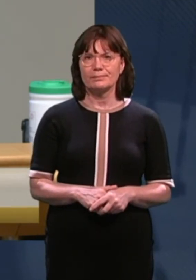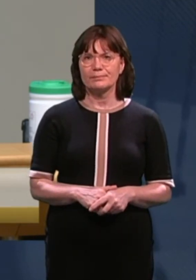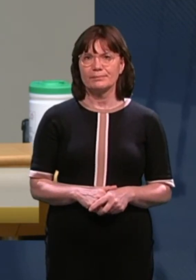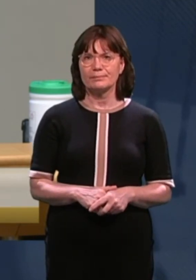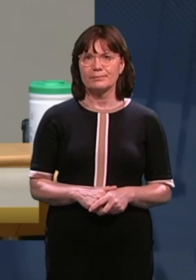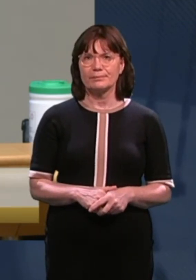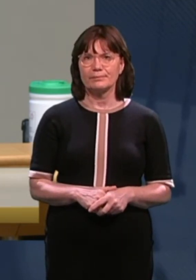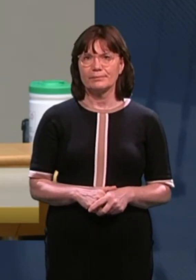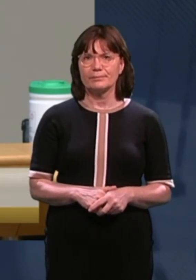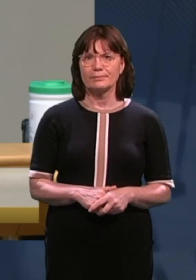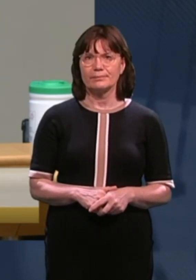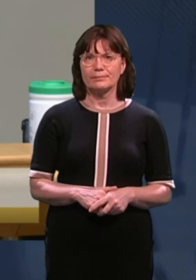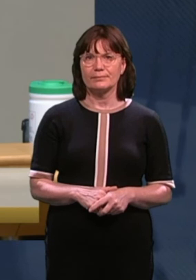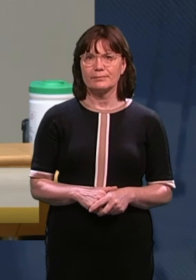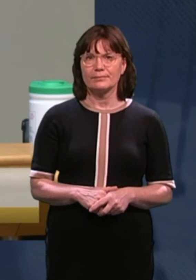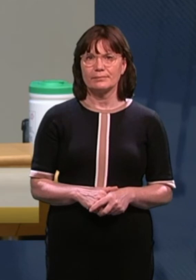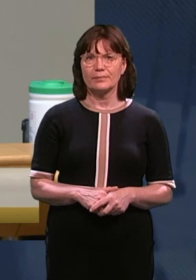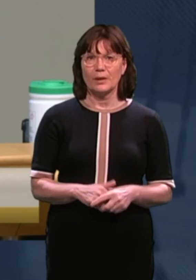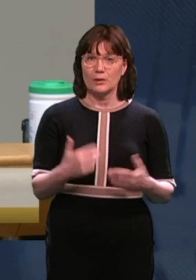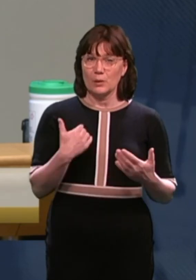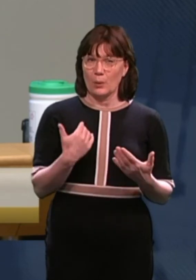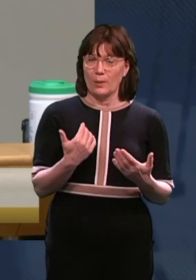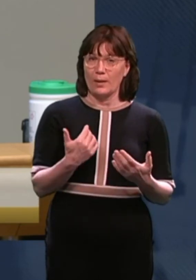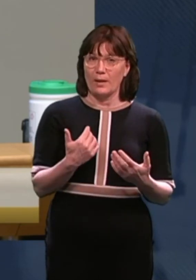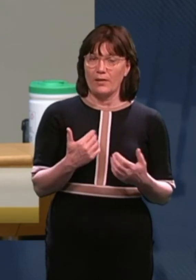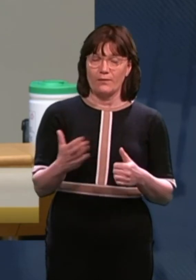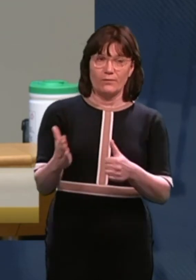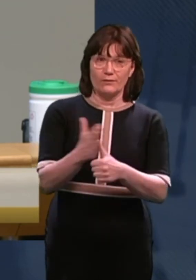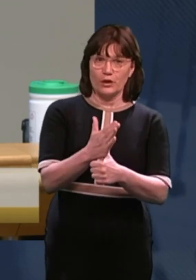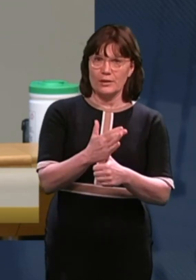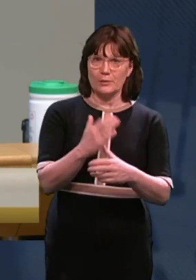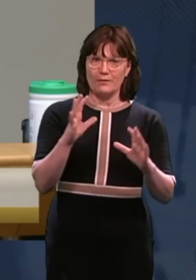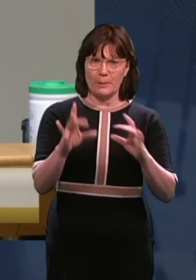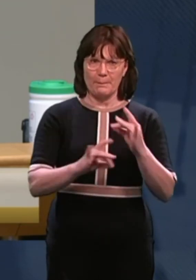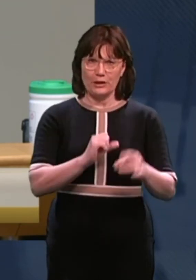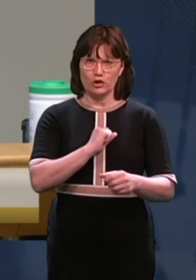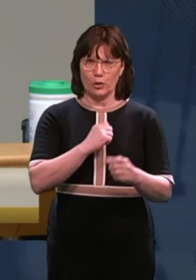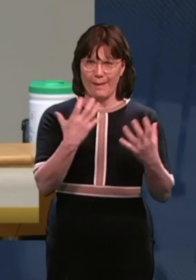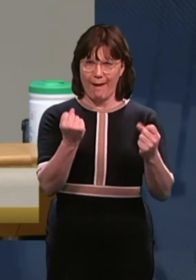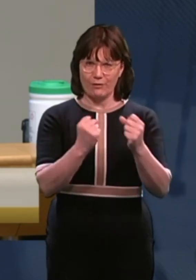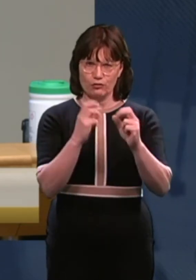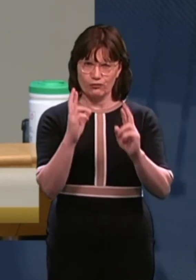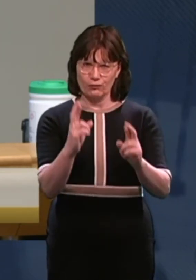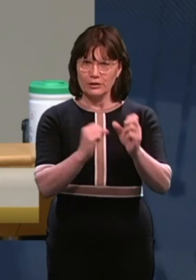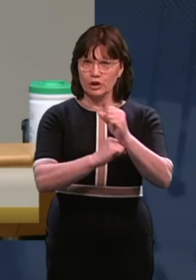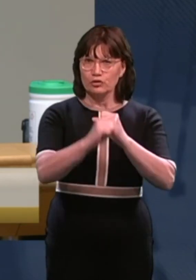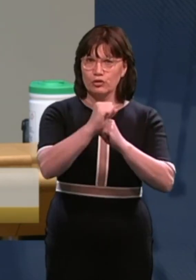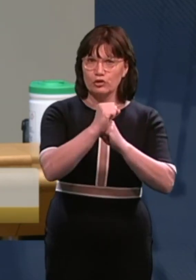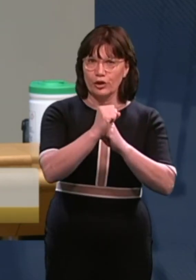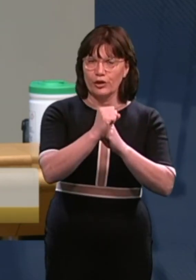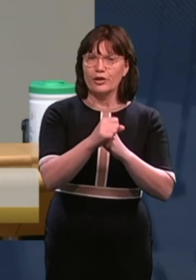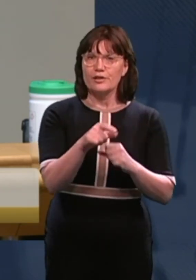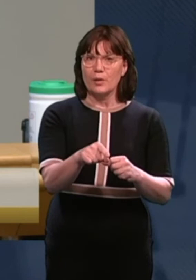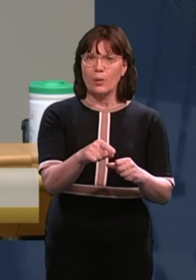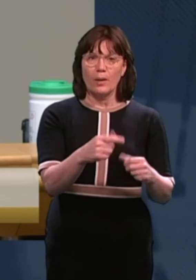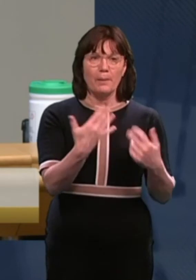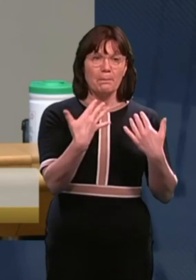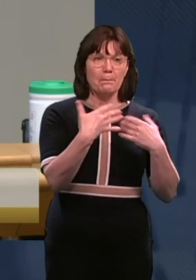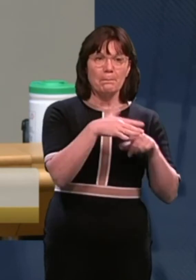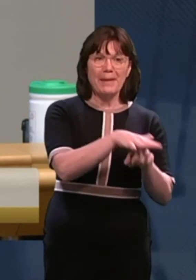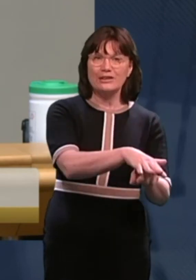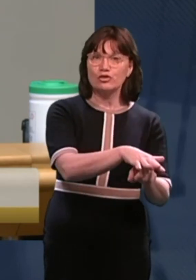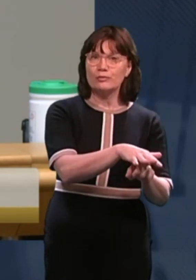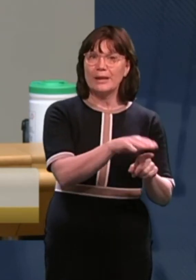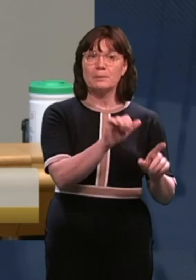the main thing is that we have the structures in place the way that we do for other mainstream schools that aren't, you know, for children with additional